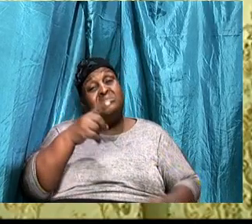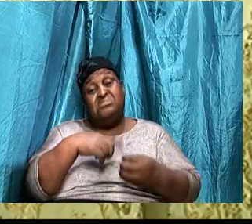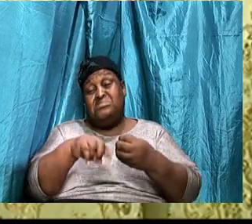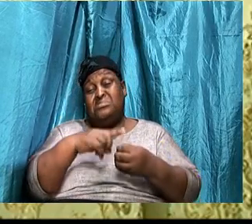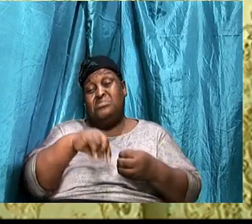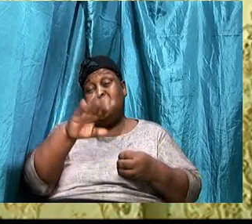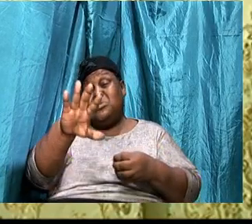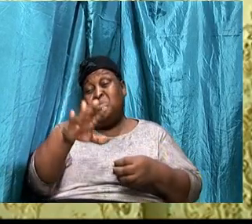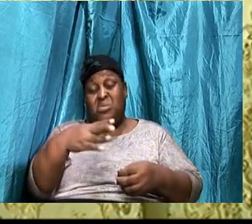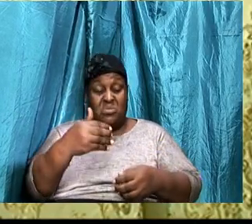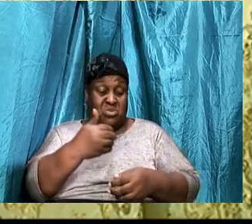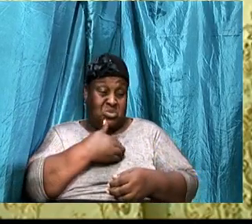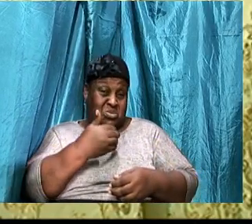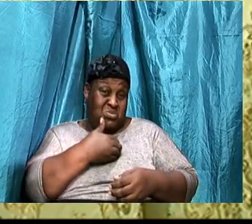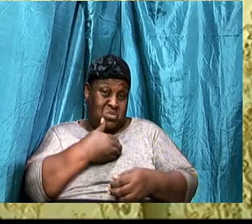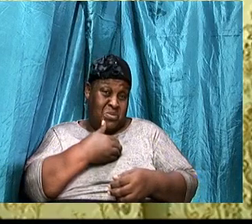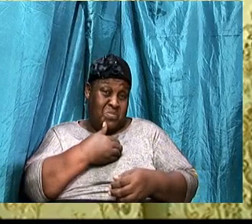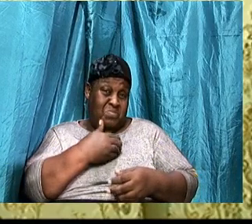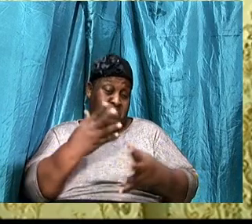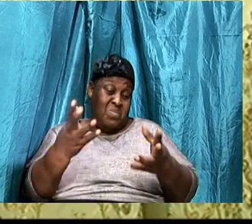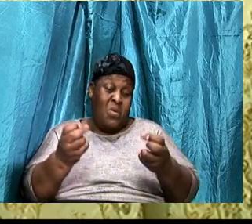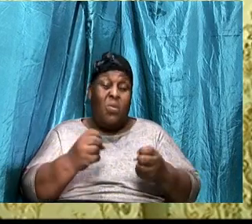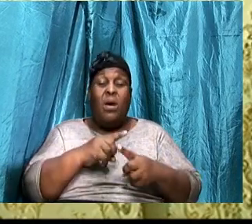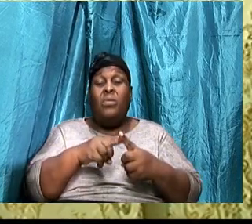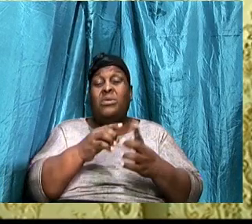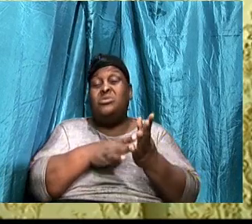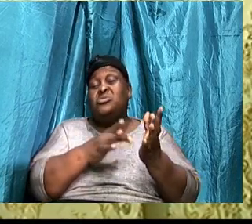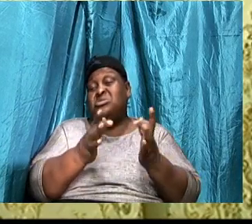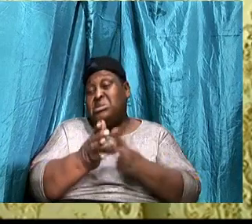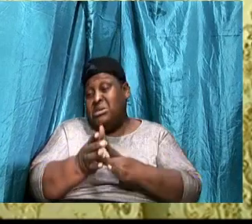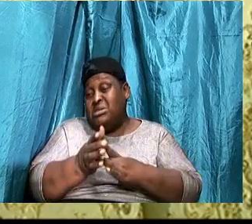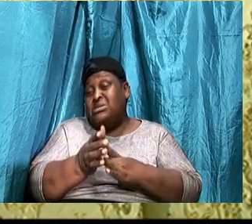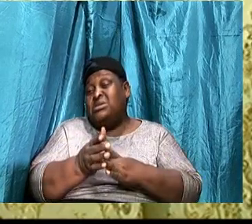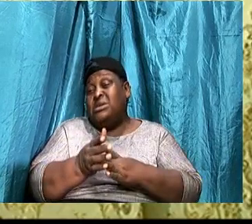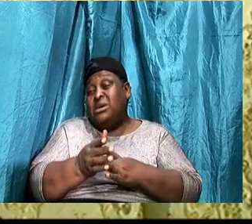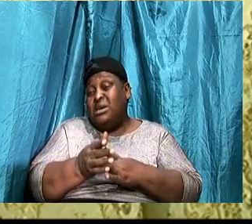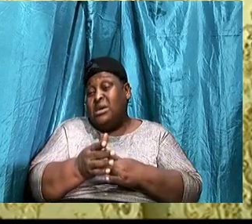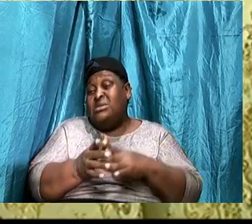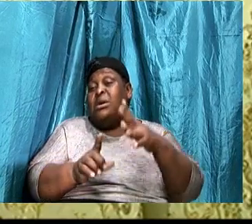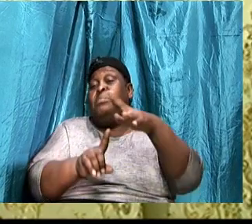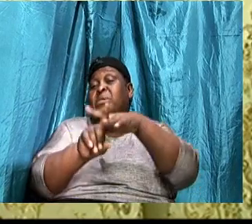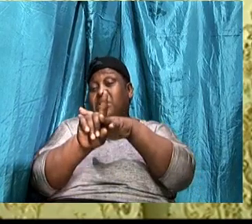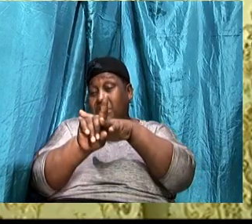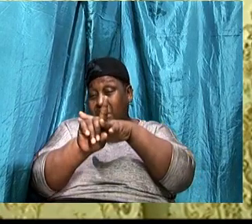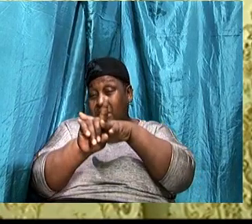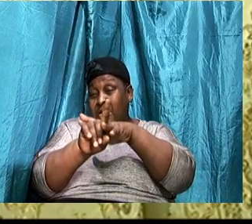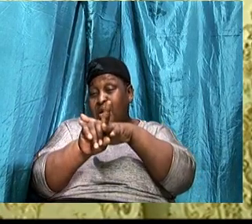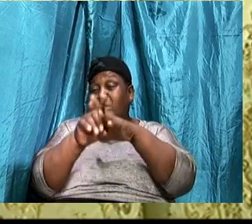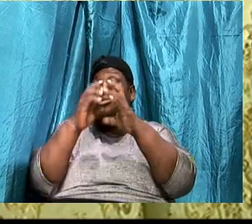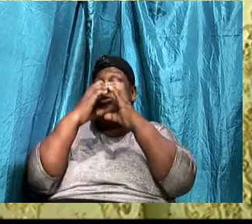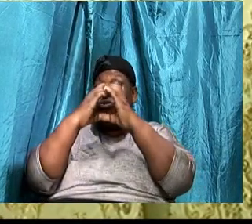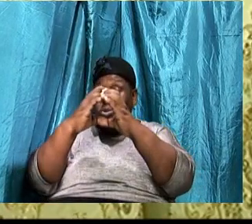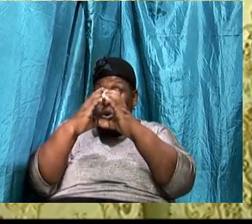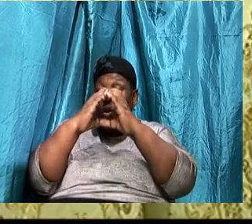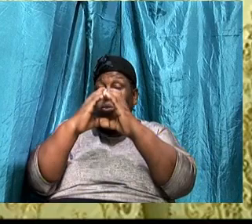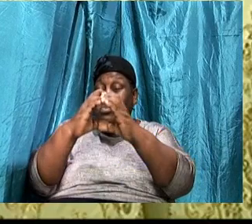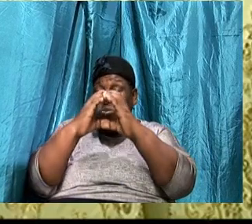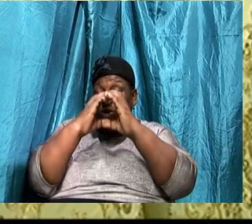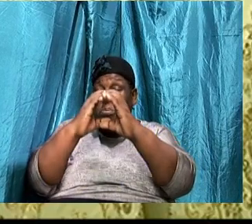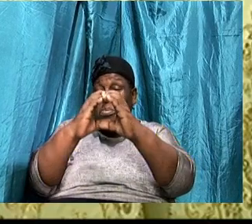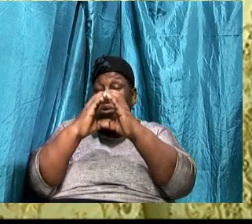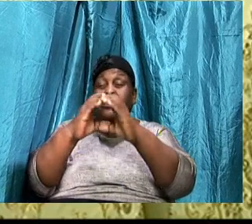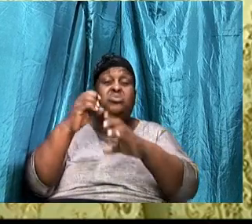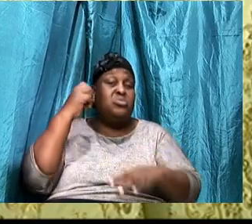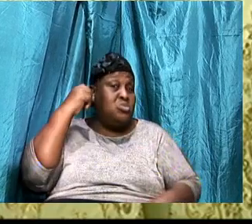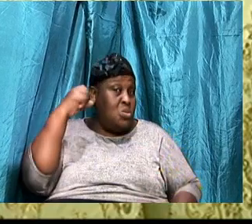put in His appearance and the trump of God's soul, that you will change in the moment, in the twinkling of an